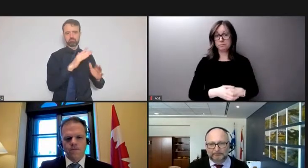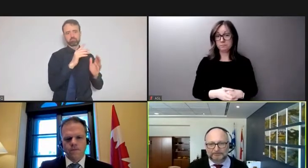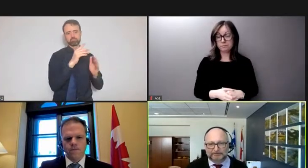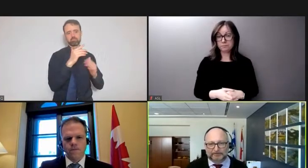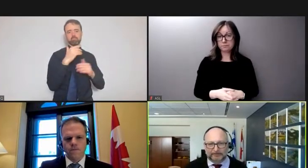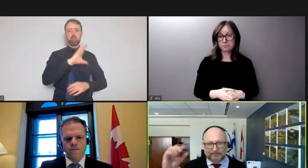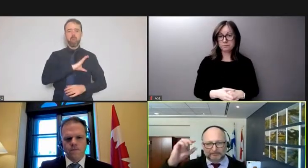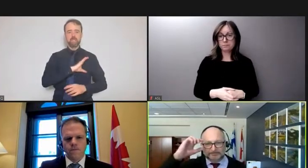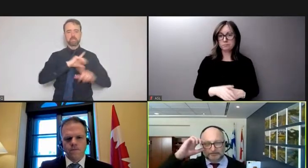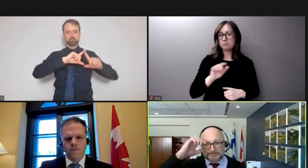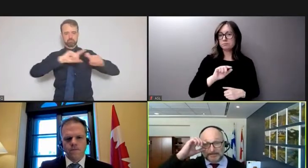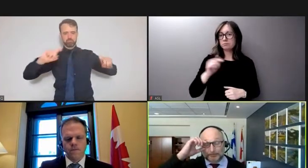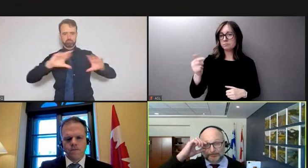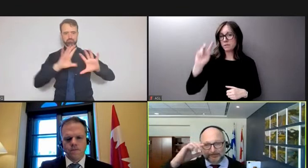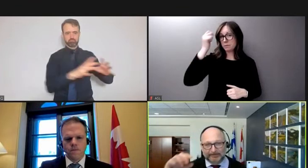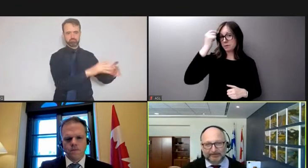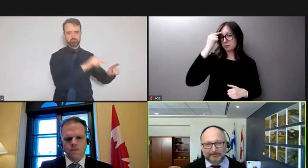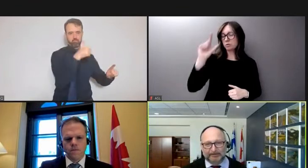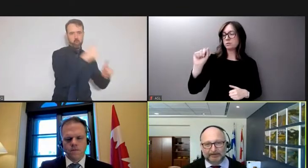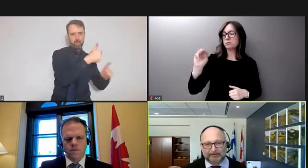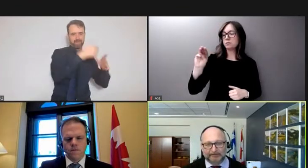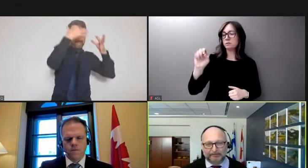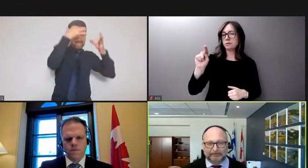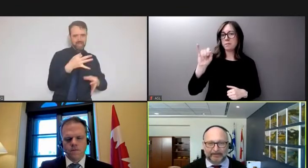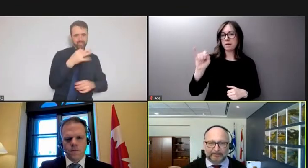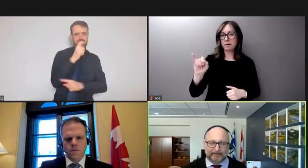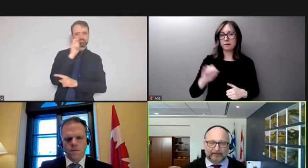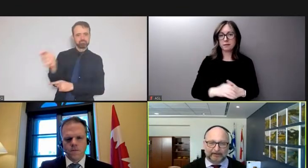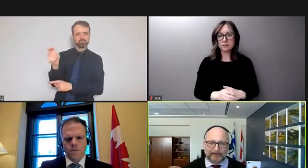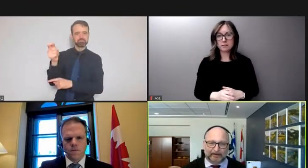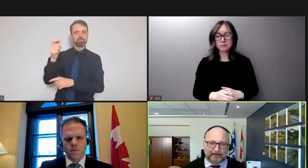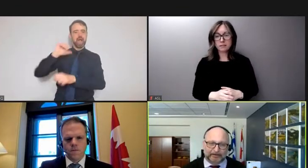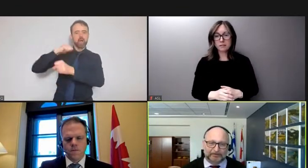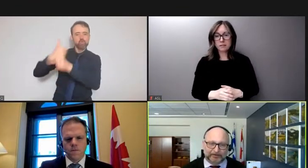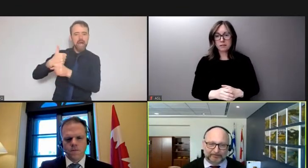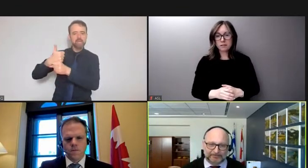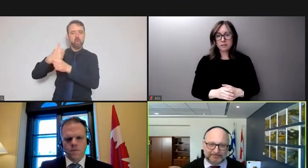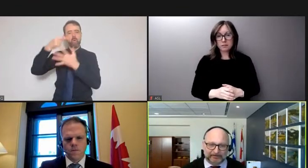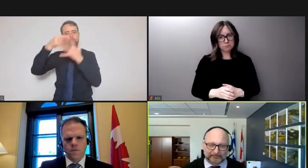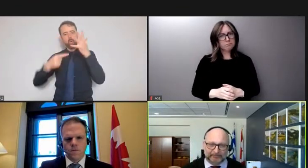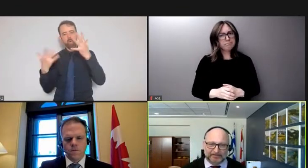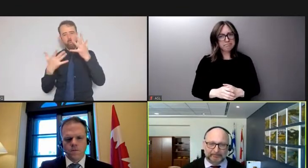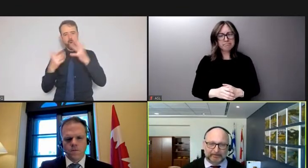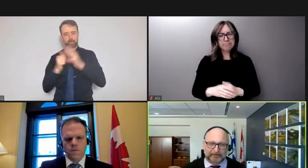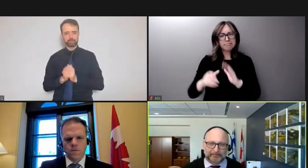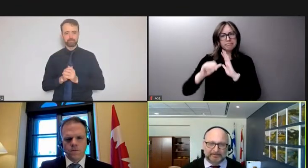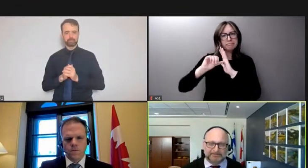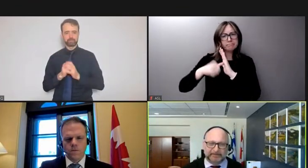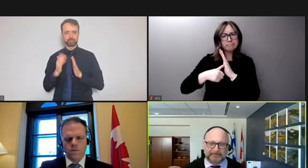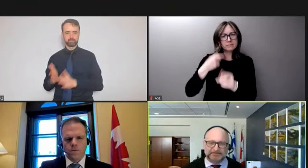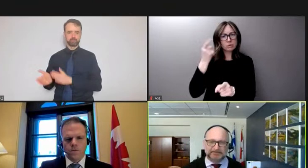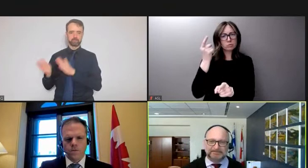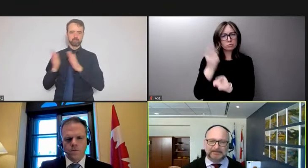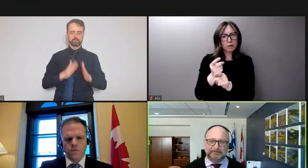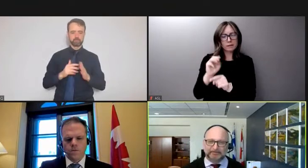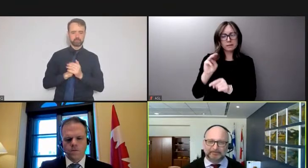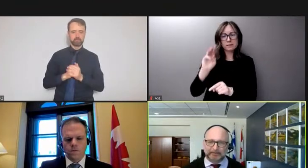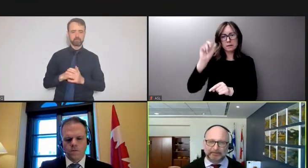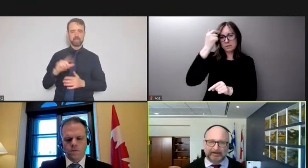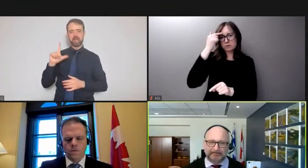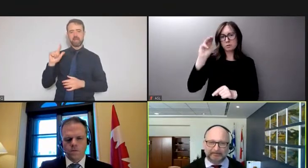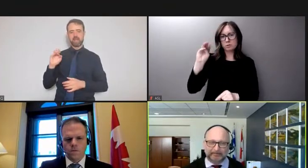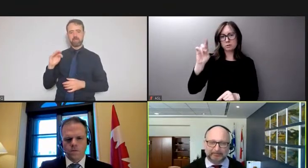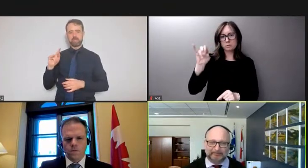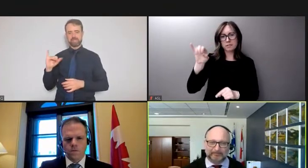I would, colleagues, would just add briefly that I would underline, first of all, everything that Minister Mendicino said about the